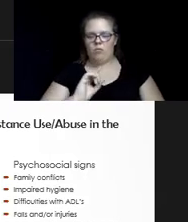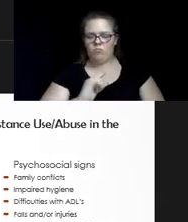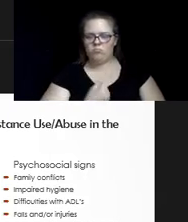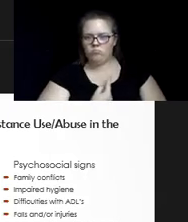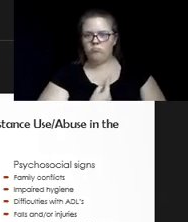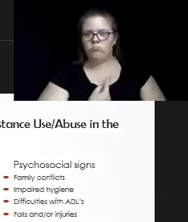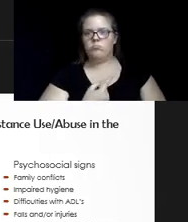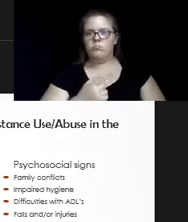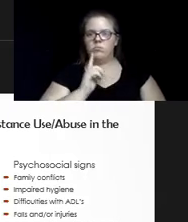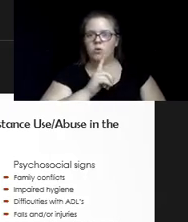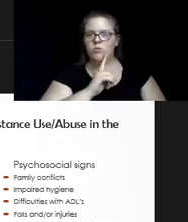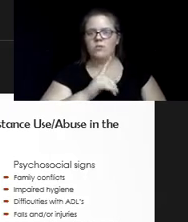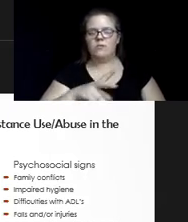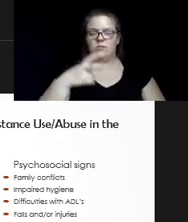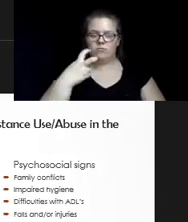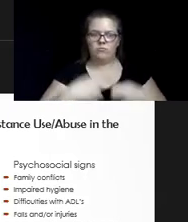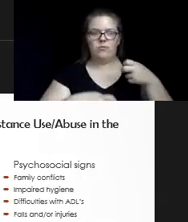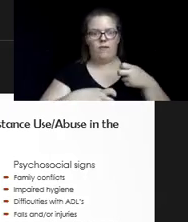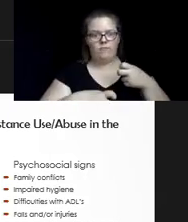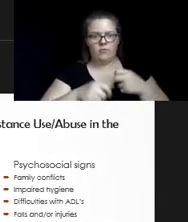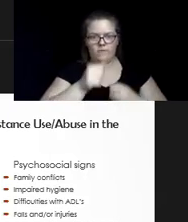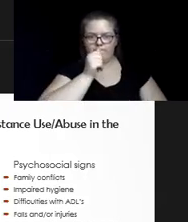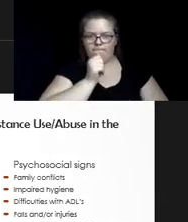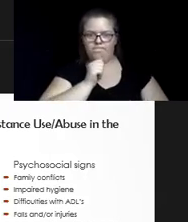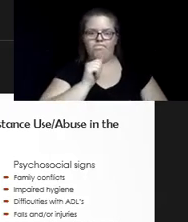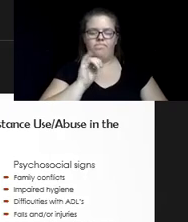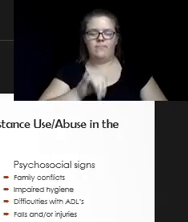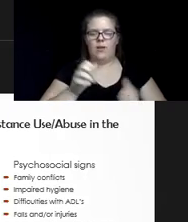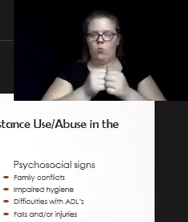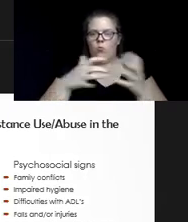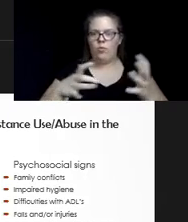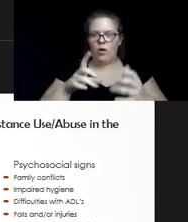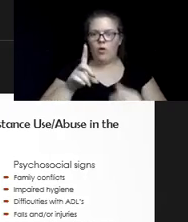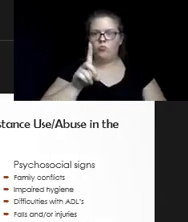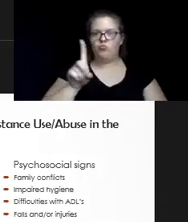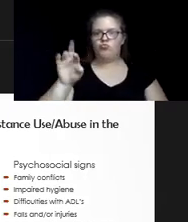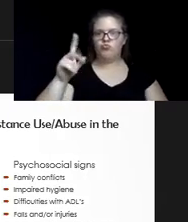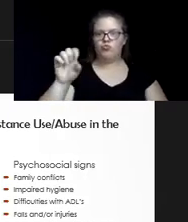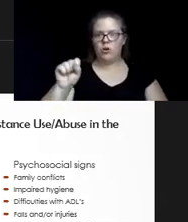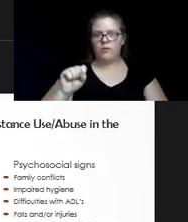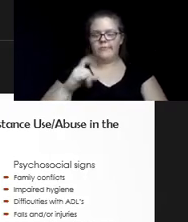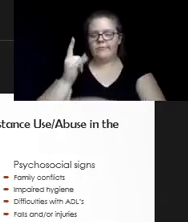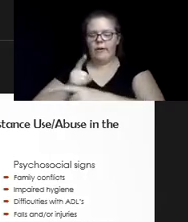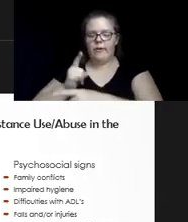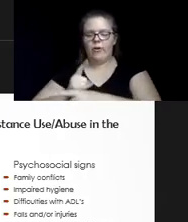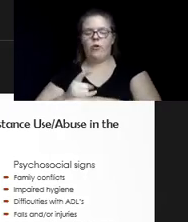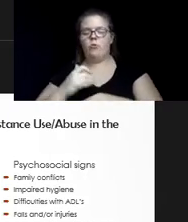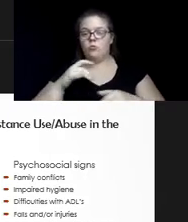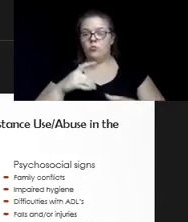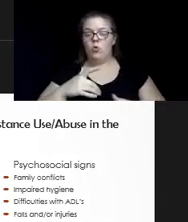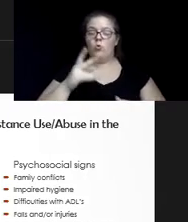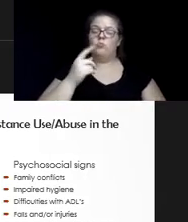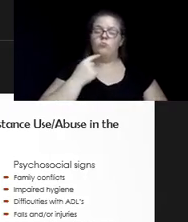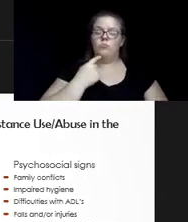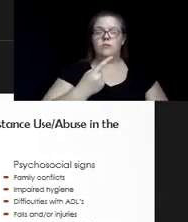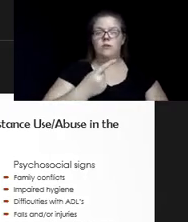becomes incredibly hard to cope with those feelings without drugs or alcohol. Therefore, we can really say that social isolation is a cause and effect of